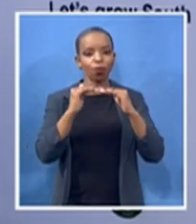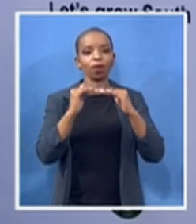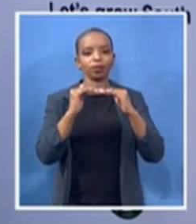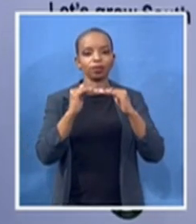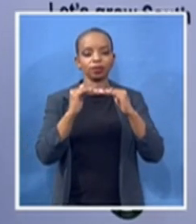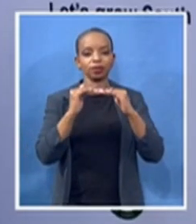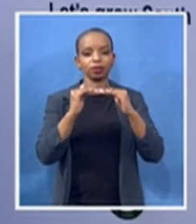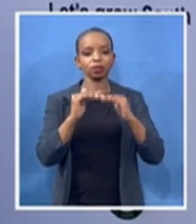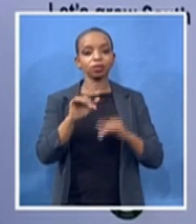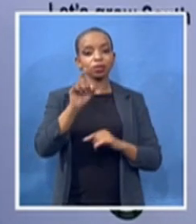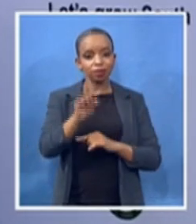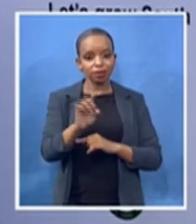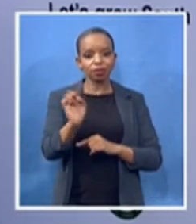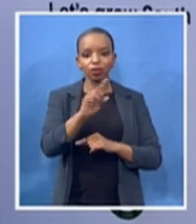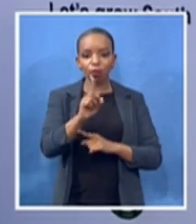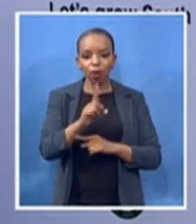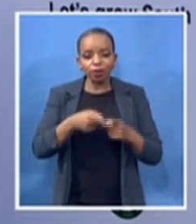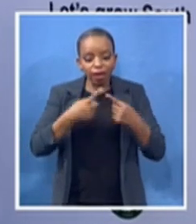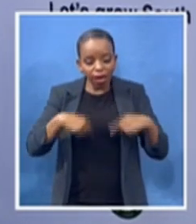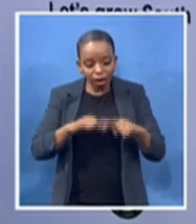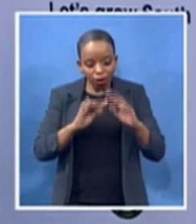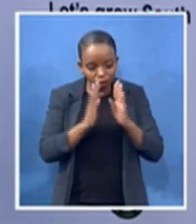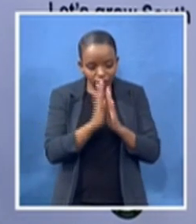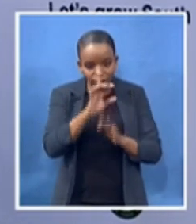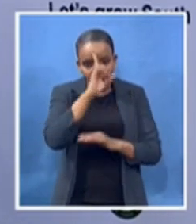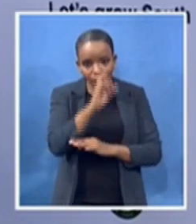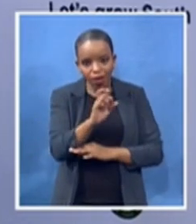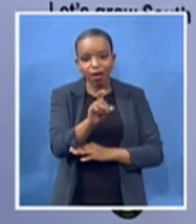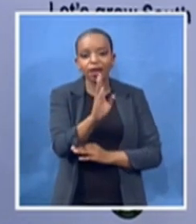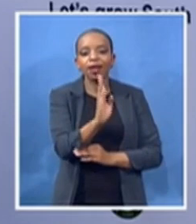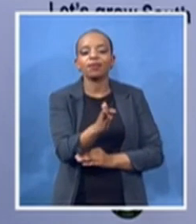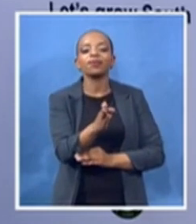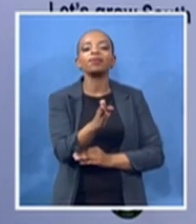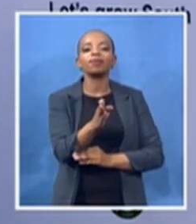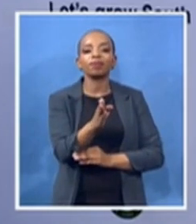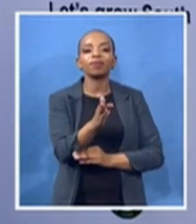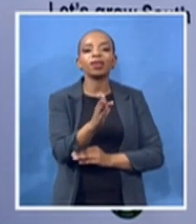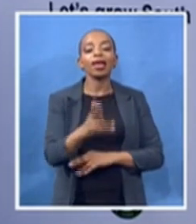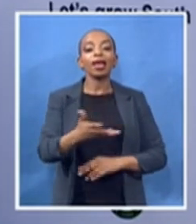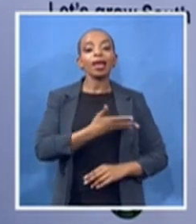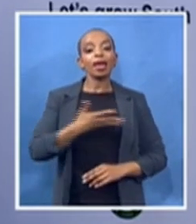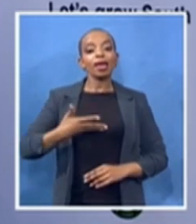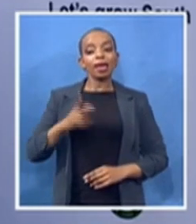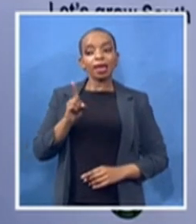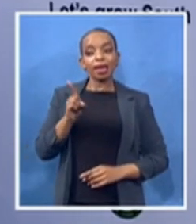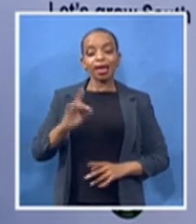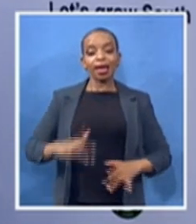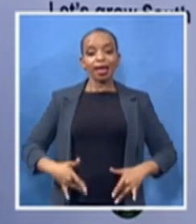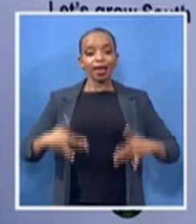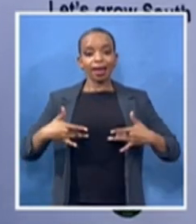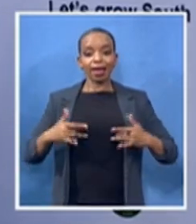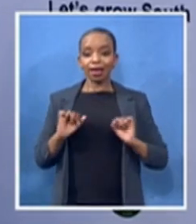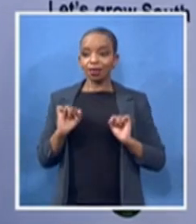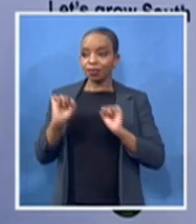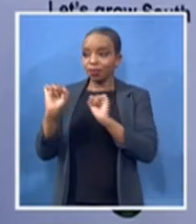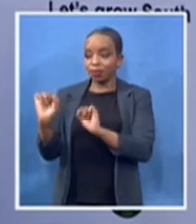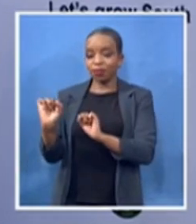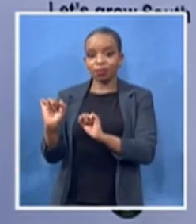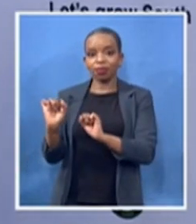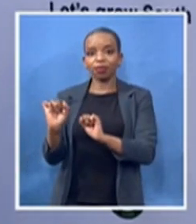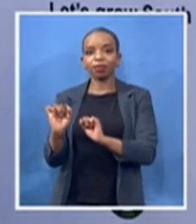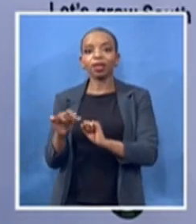mccicke's life and he her life's escapade espouse the ideals of the main fabric of the amy church